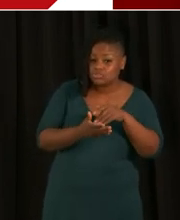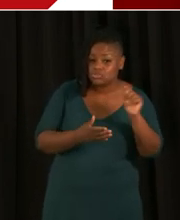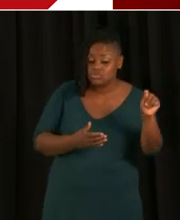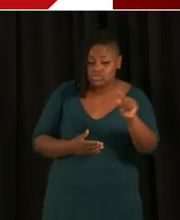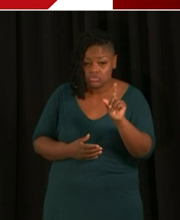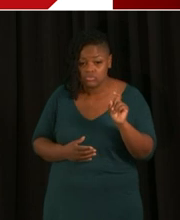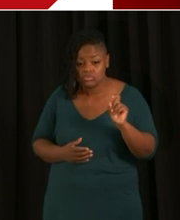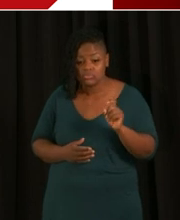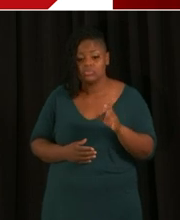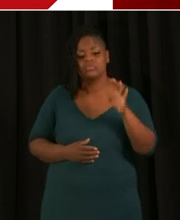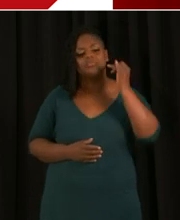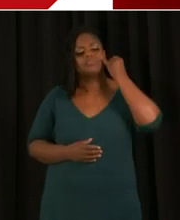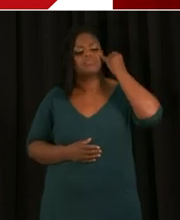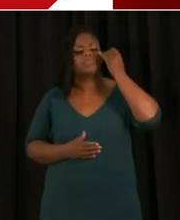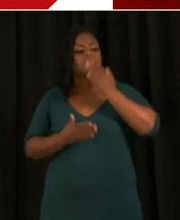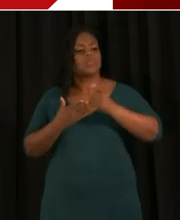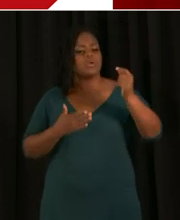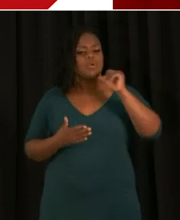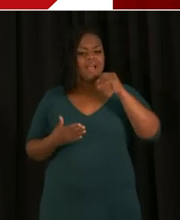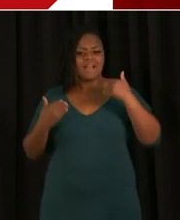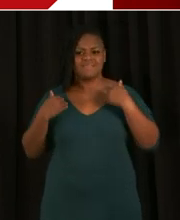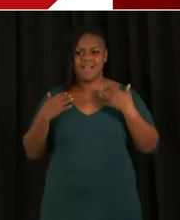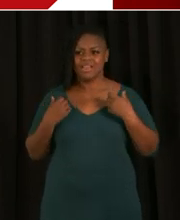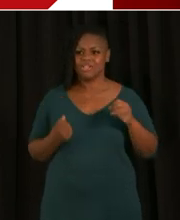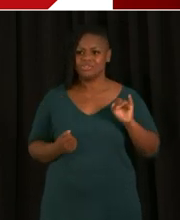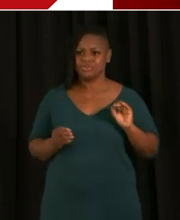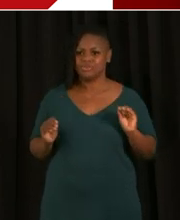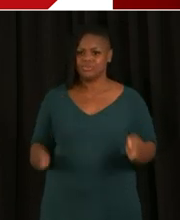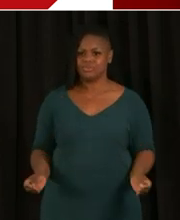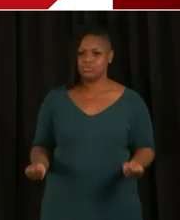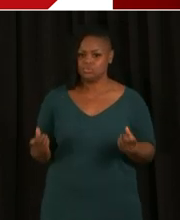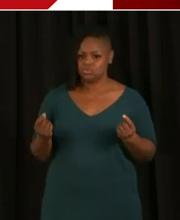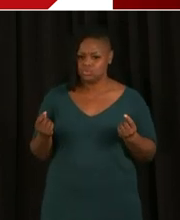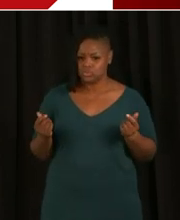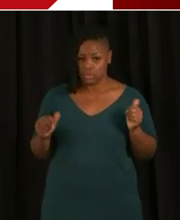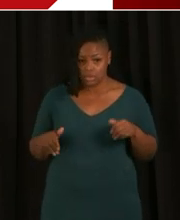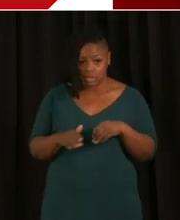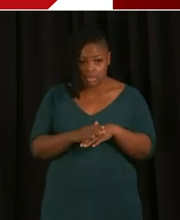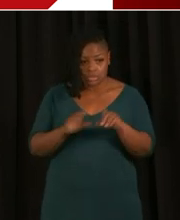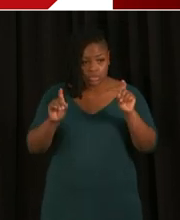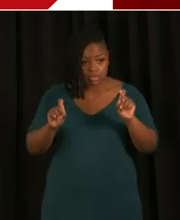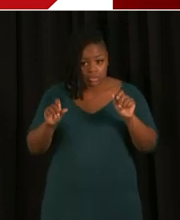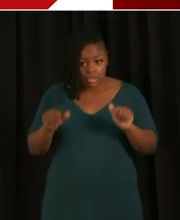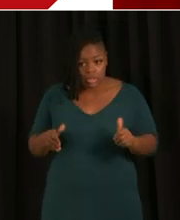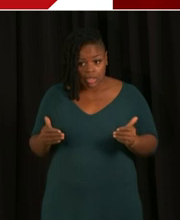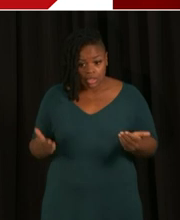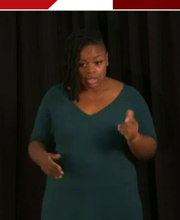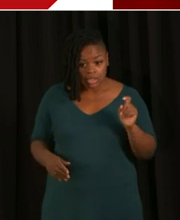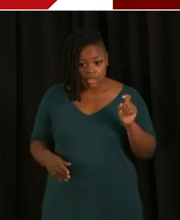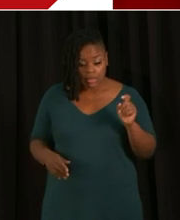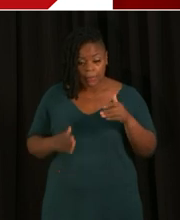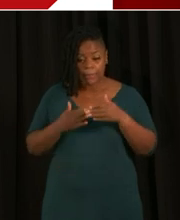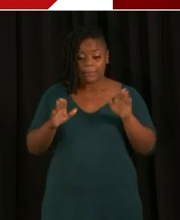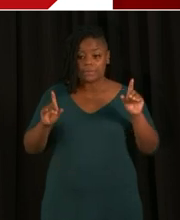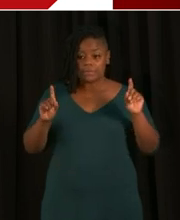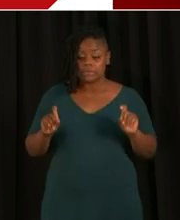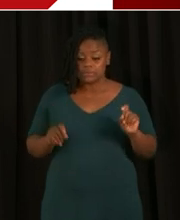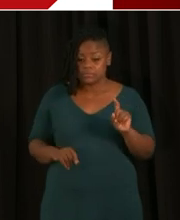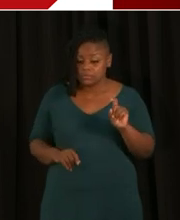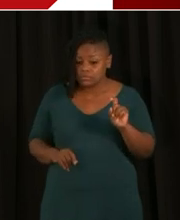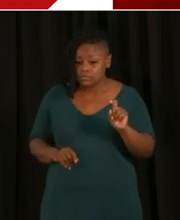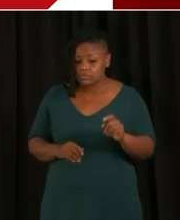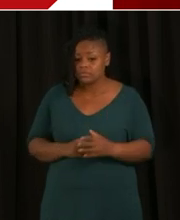If somebody doesn't have insurance, are they still able to get a test at the public testing site? And then what is the average turnaround time